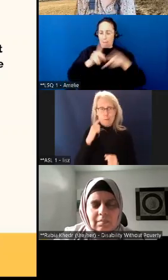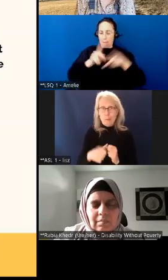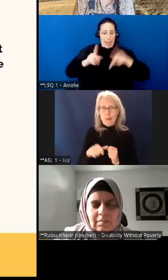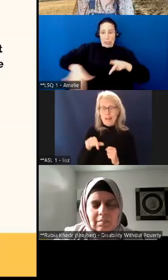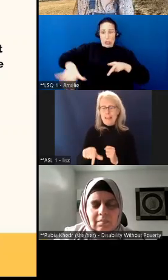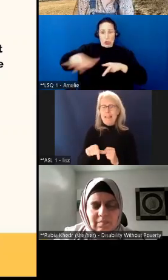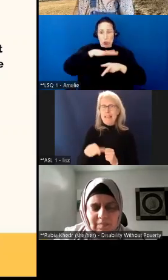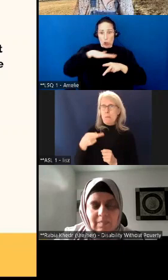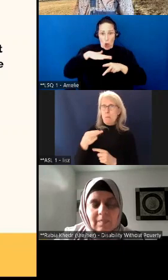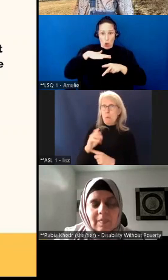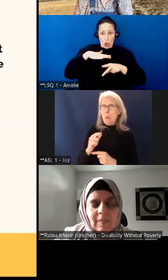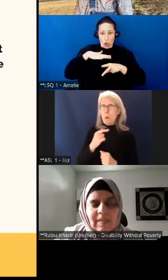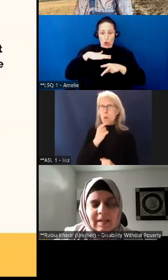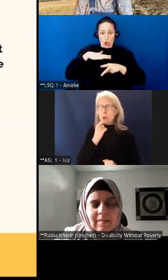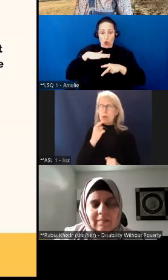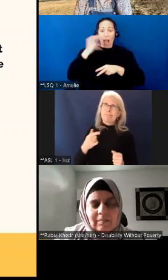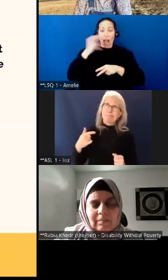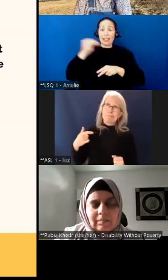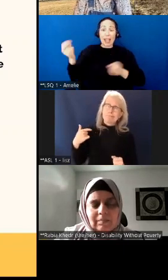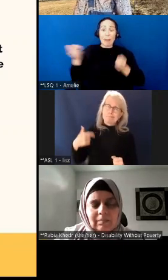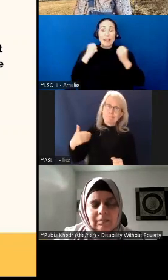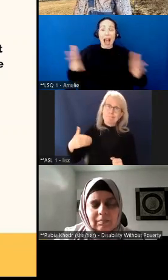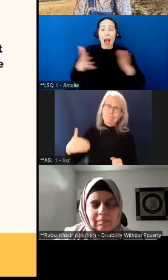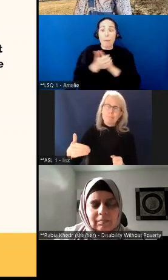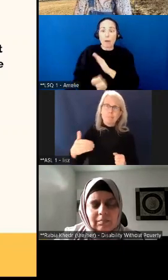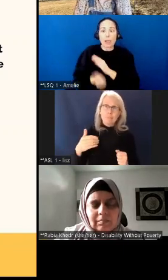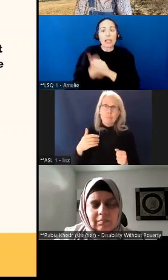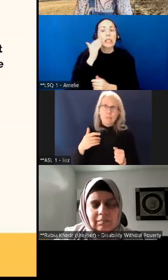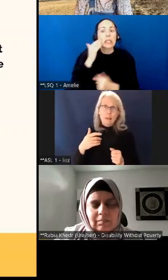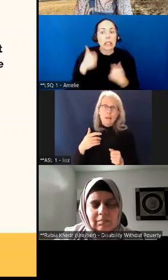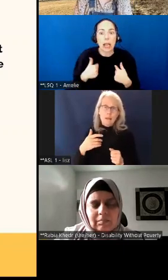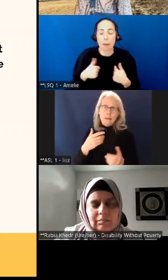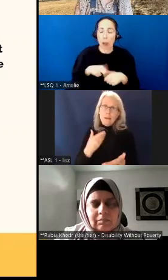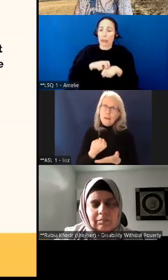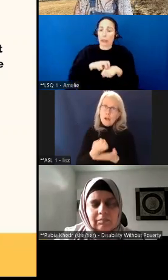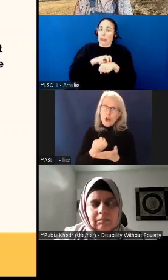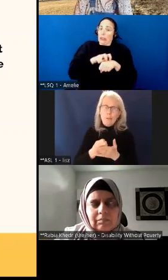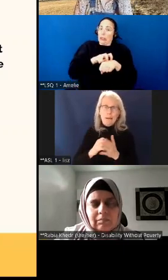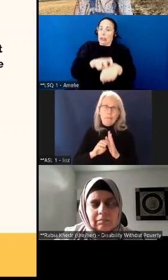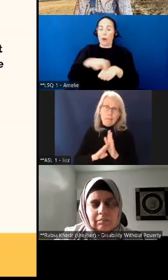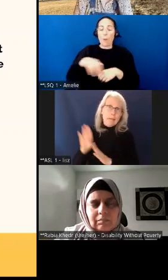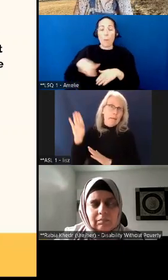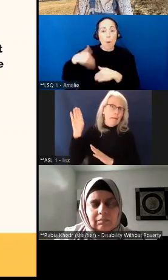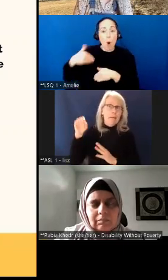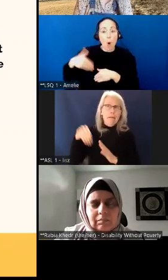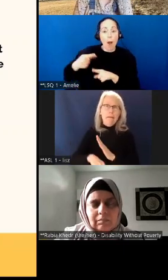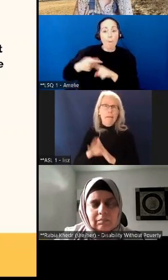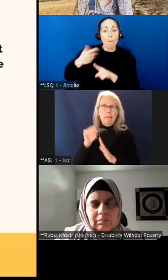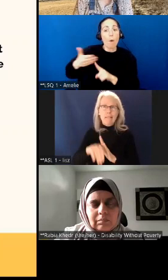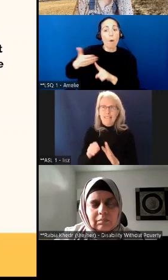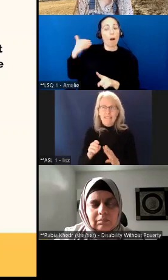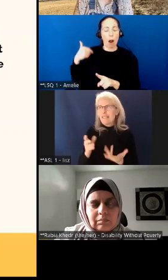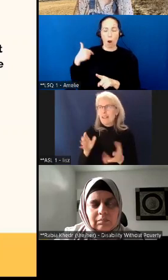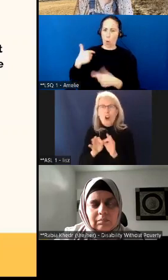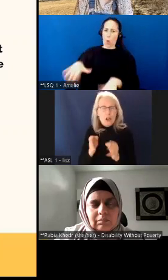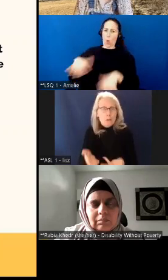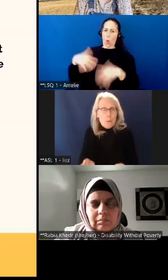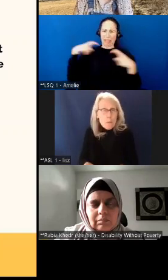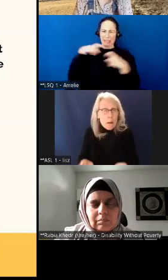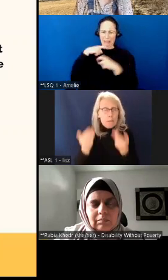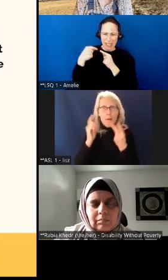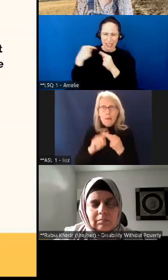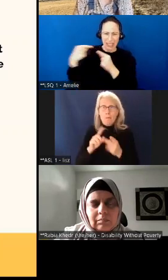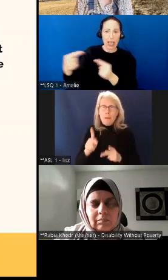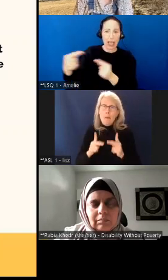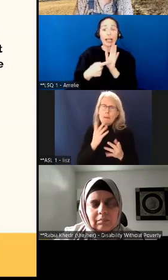this poll because we've been through hard times since we did the last one. Inflation has been rampant and people are struggling out there.